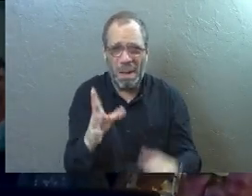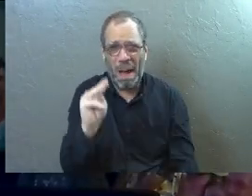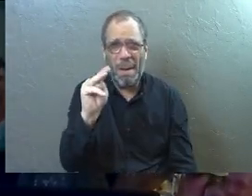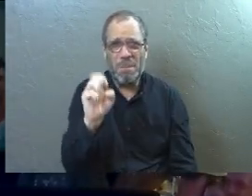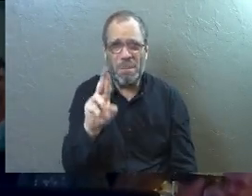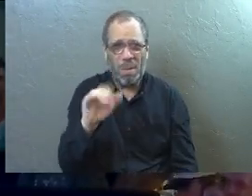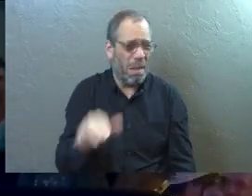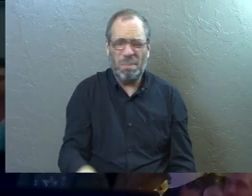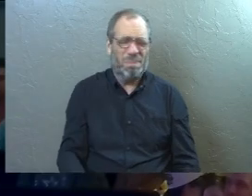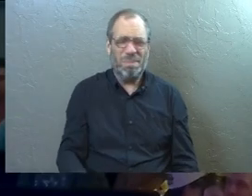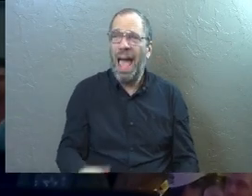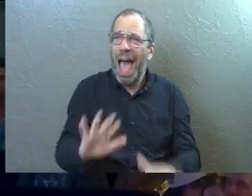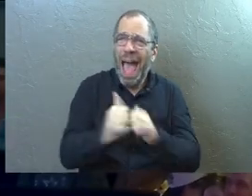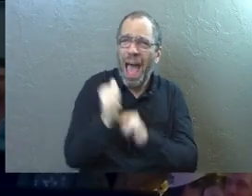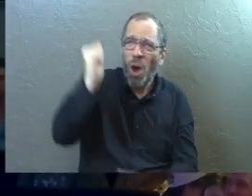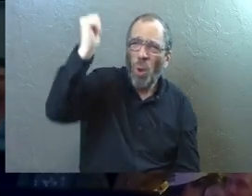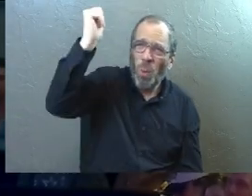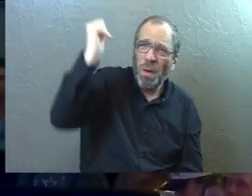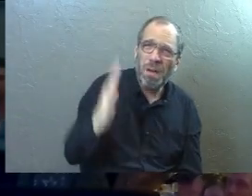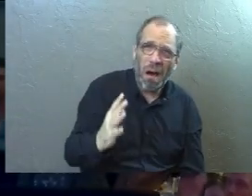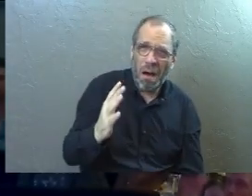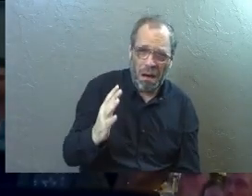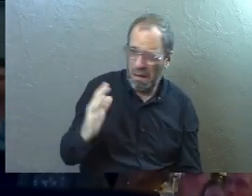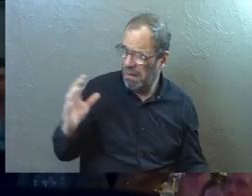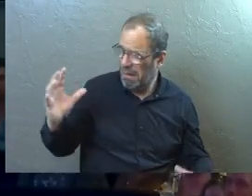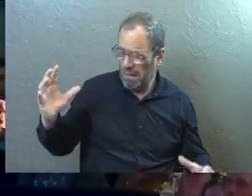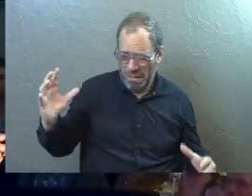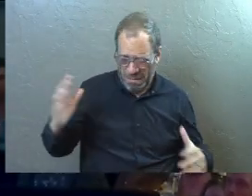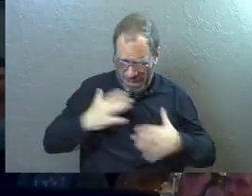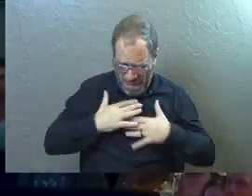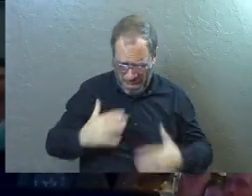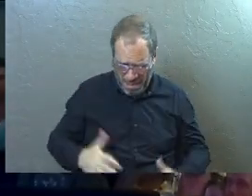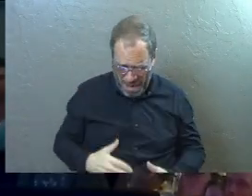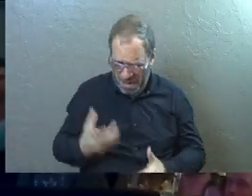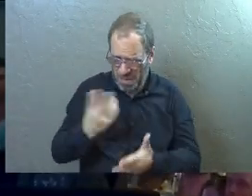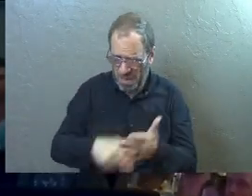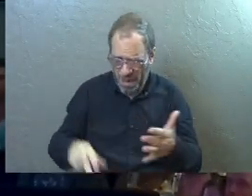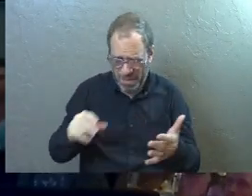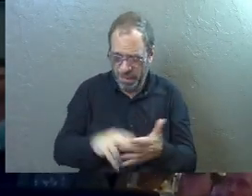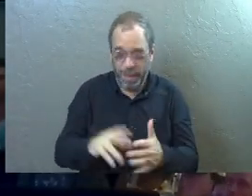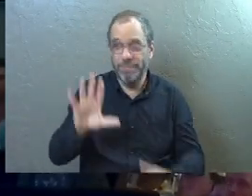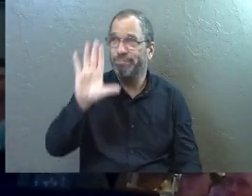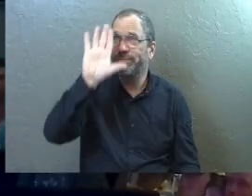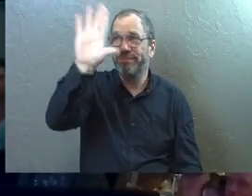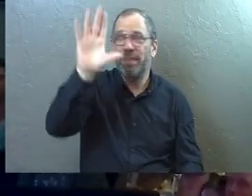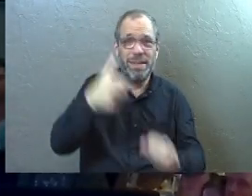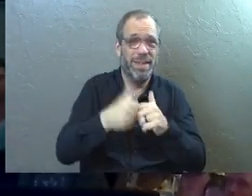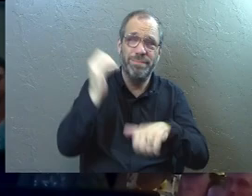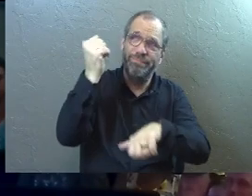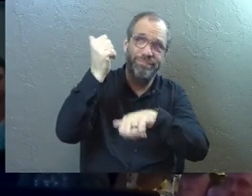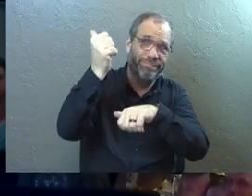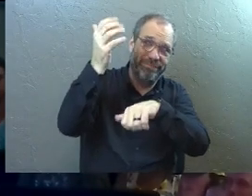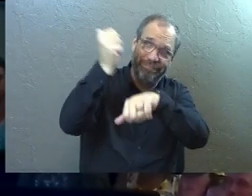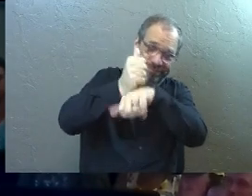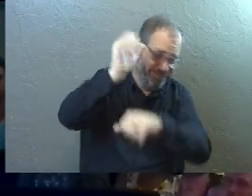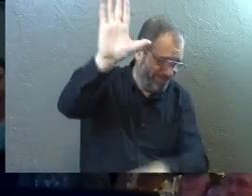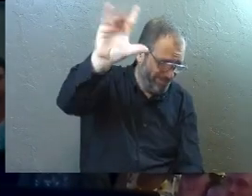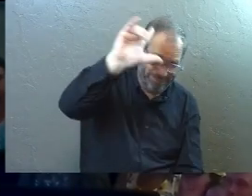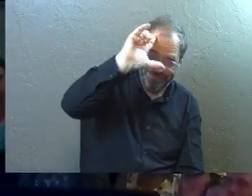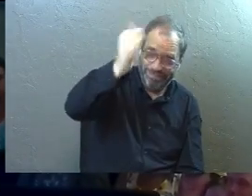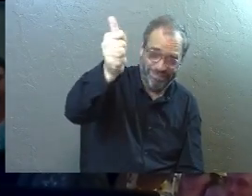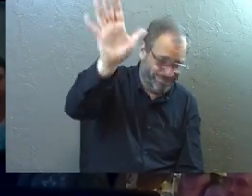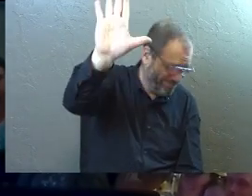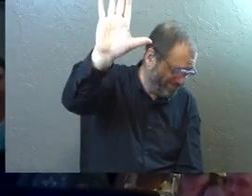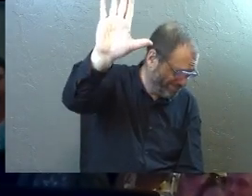How in the world will God reconstitute that body at the resurrection? That's his problem. Amen. He's the